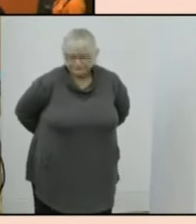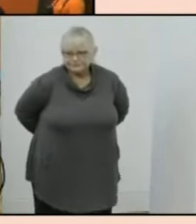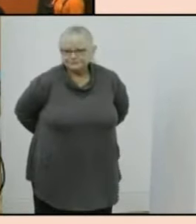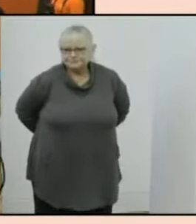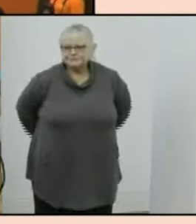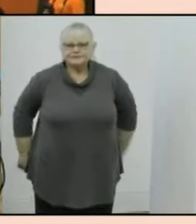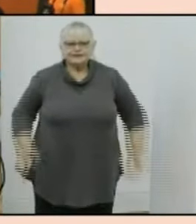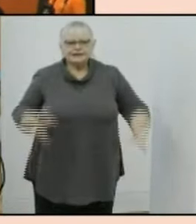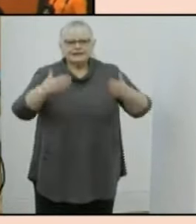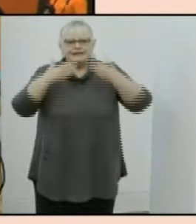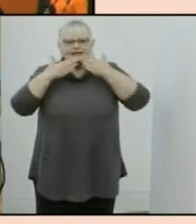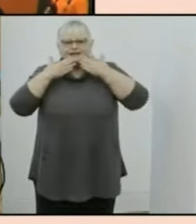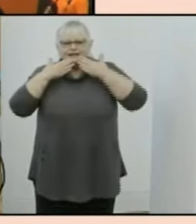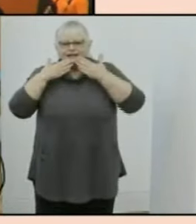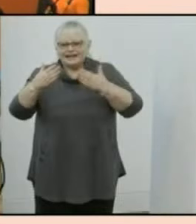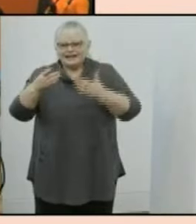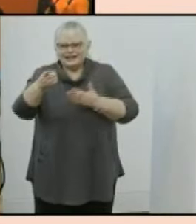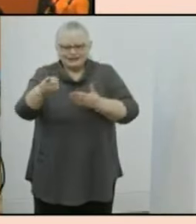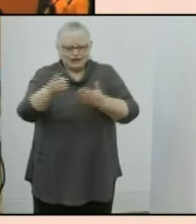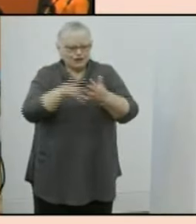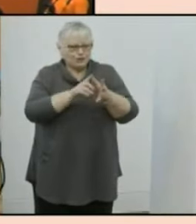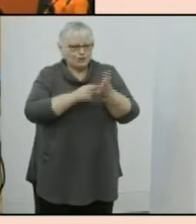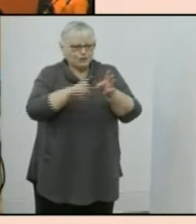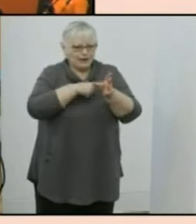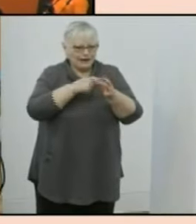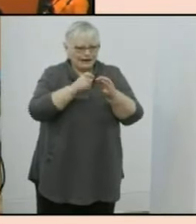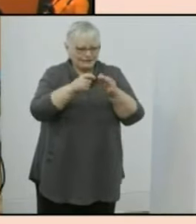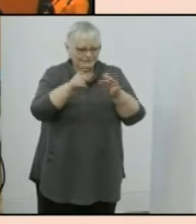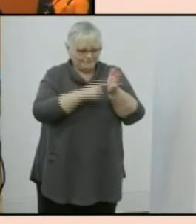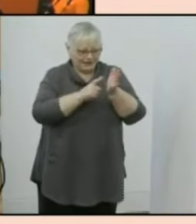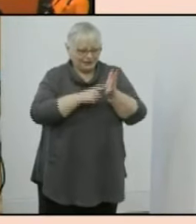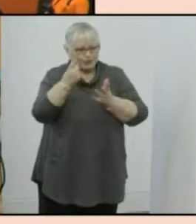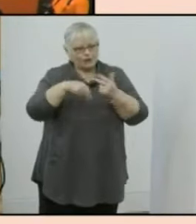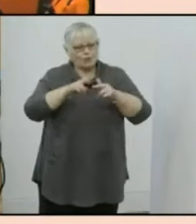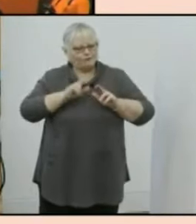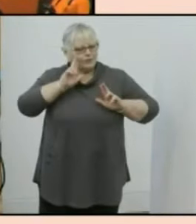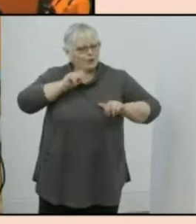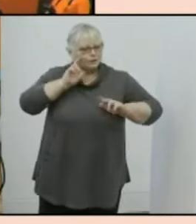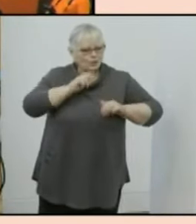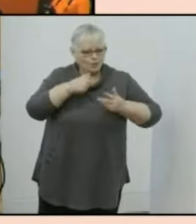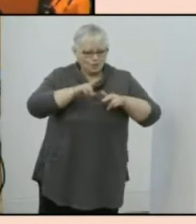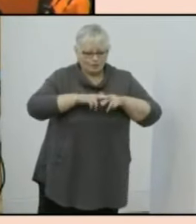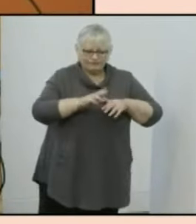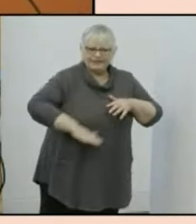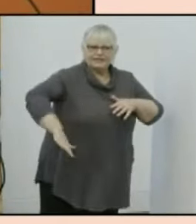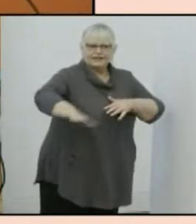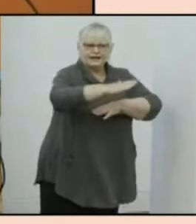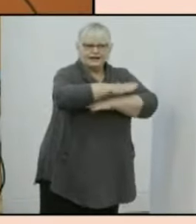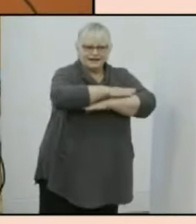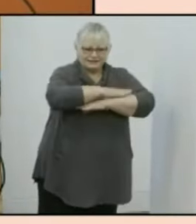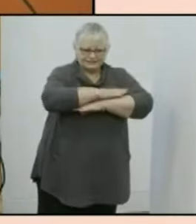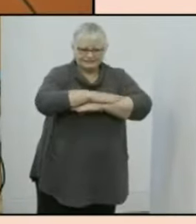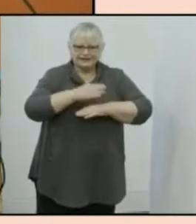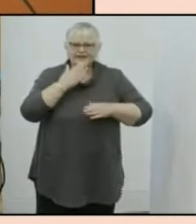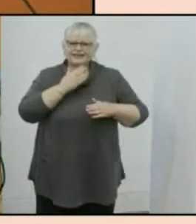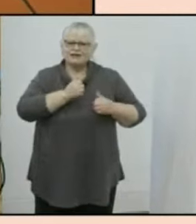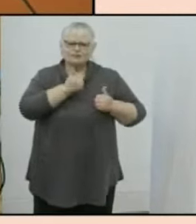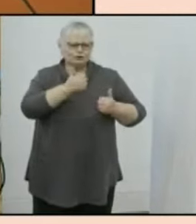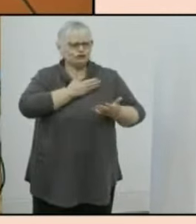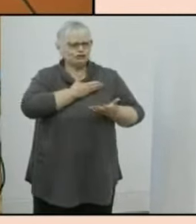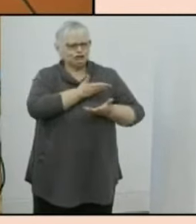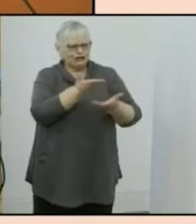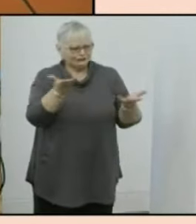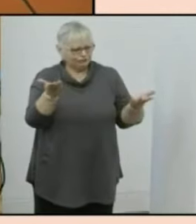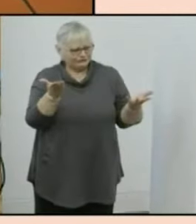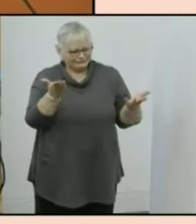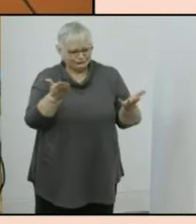thank you wally bell traditional custodian of the lands where we meet today for your generous invitation to share your traditional lands and